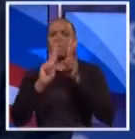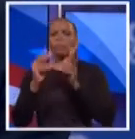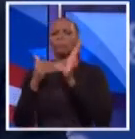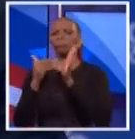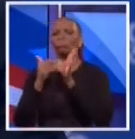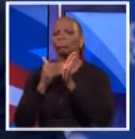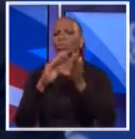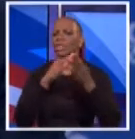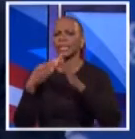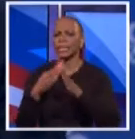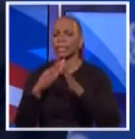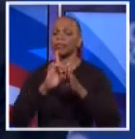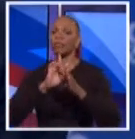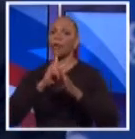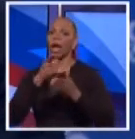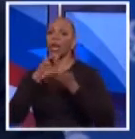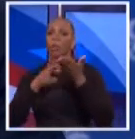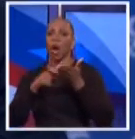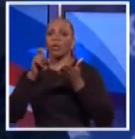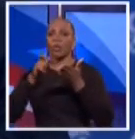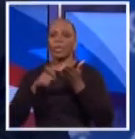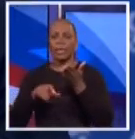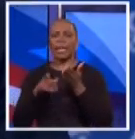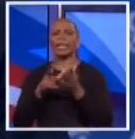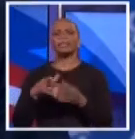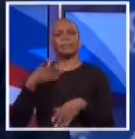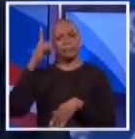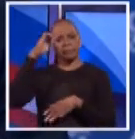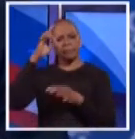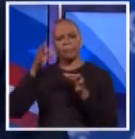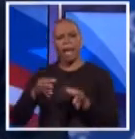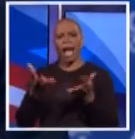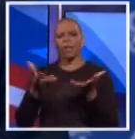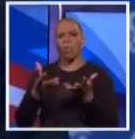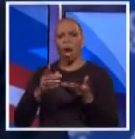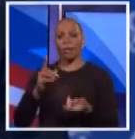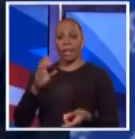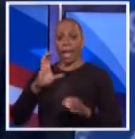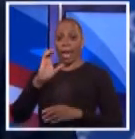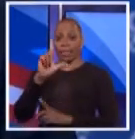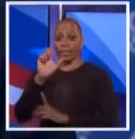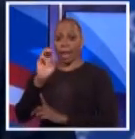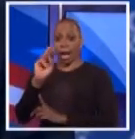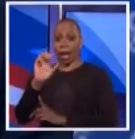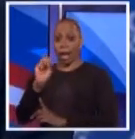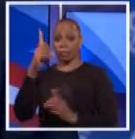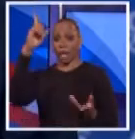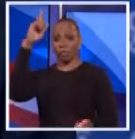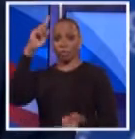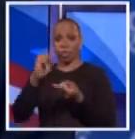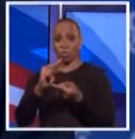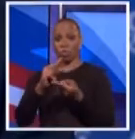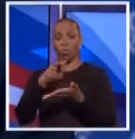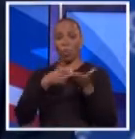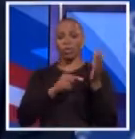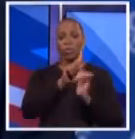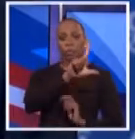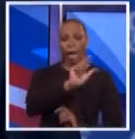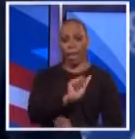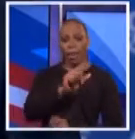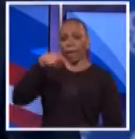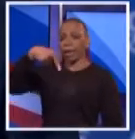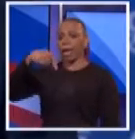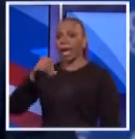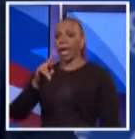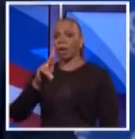The reality is that we have to come up with a protocol that's actually going to reduce claims, and my proposal is to do what we're doing in L.A. and Portland, which is to